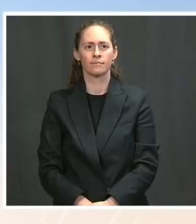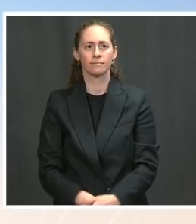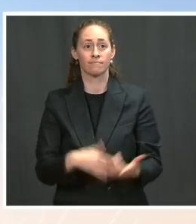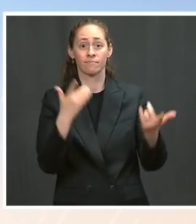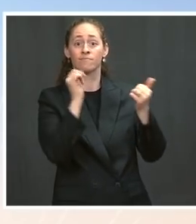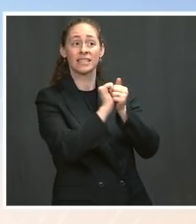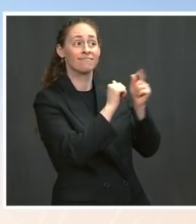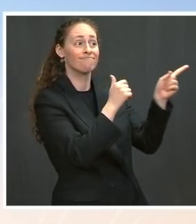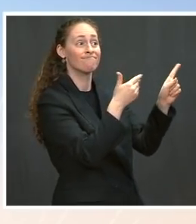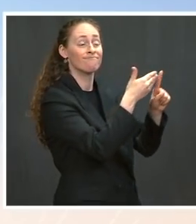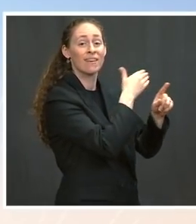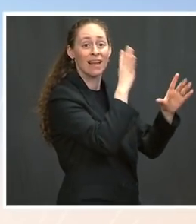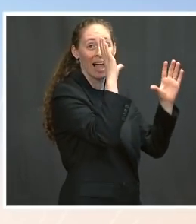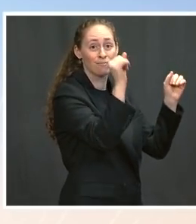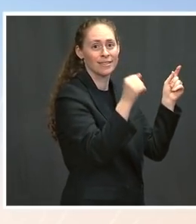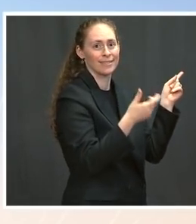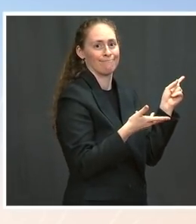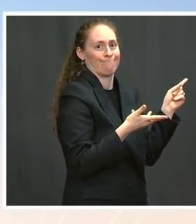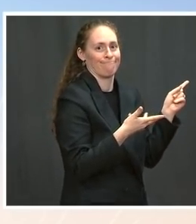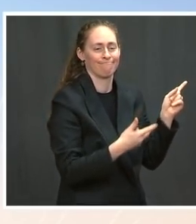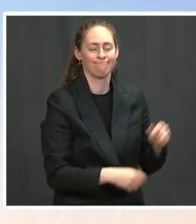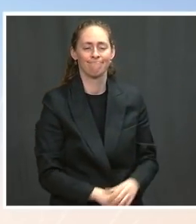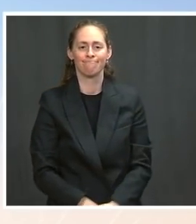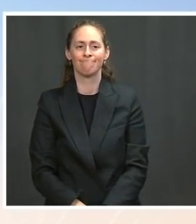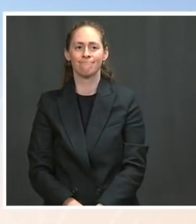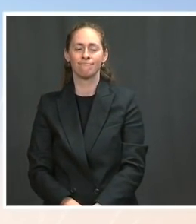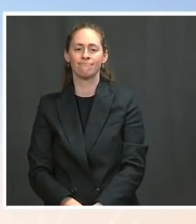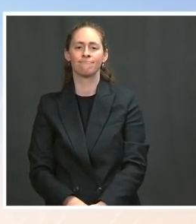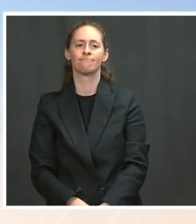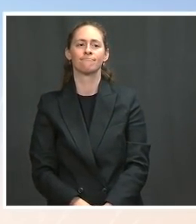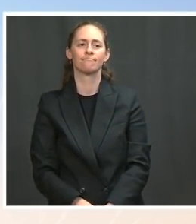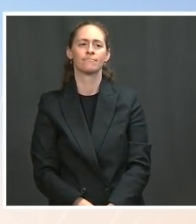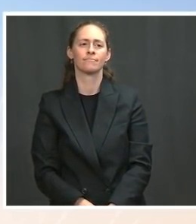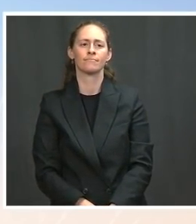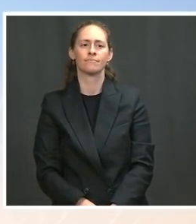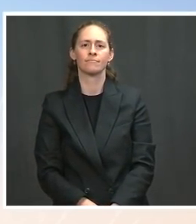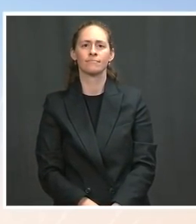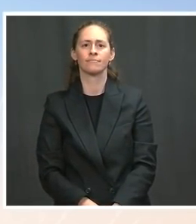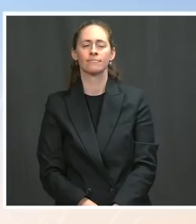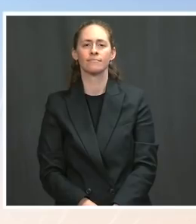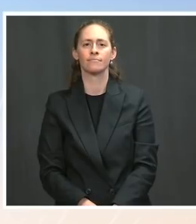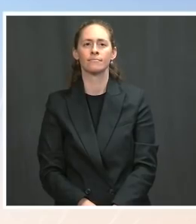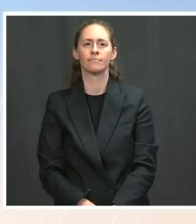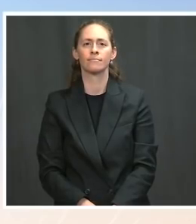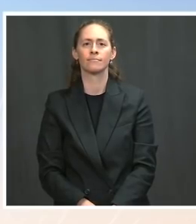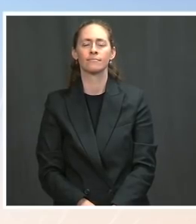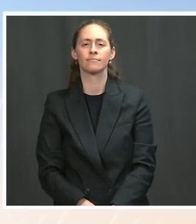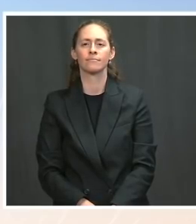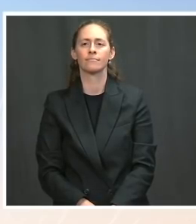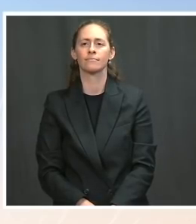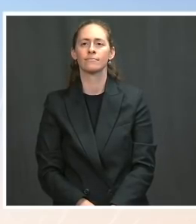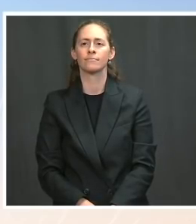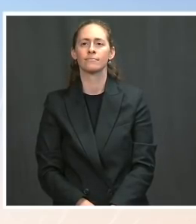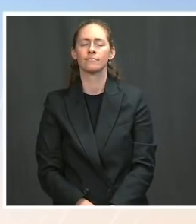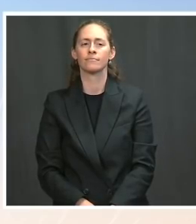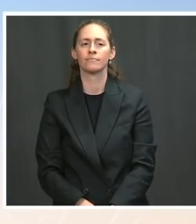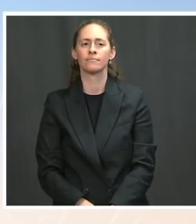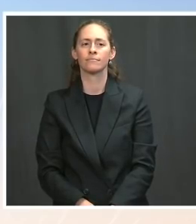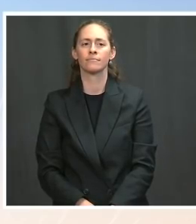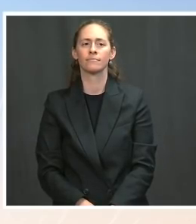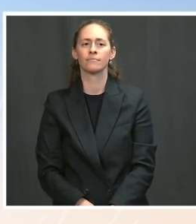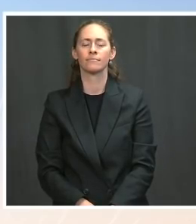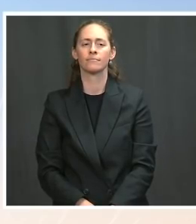question on a different topic on Russia. What gives this administration the impression that Vladimir Putin wants